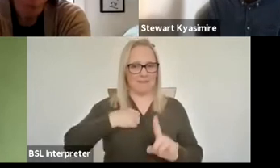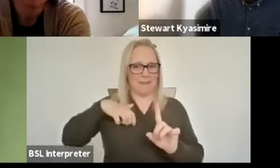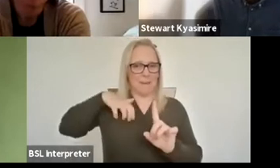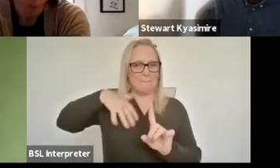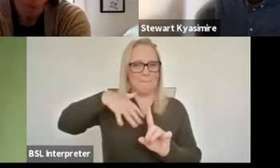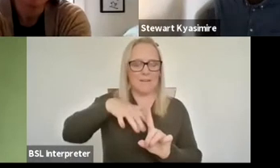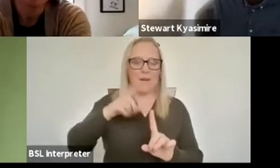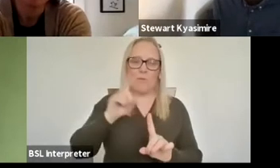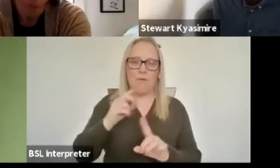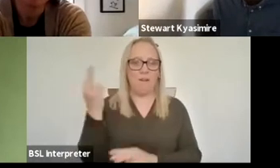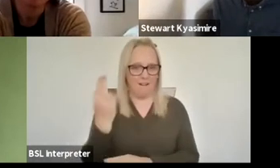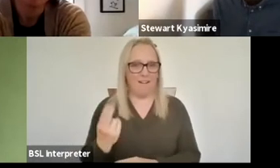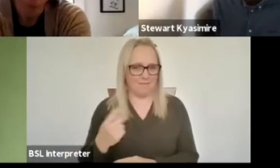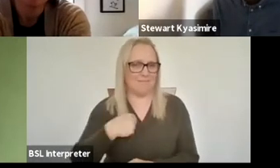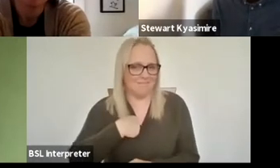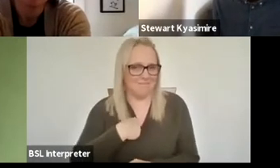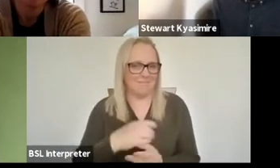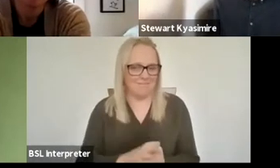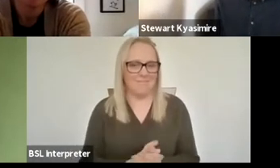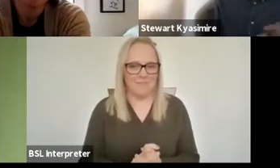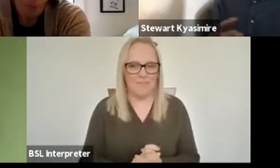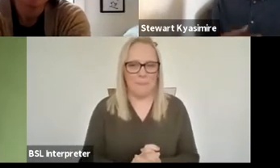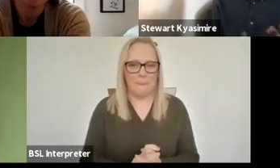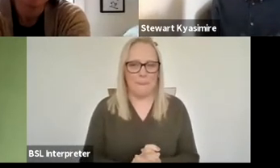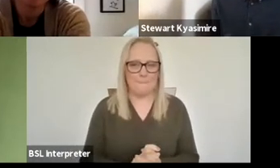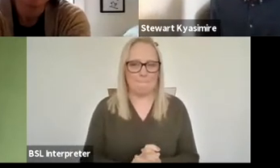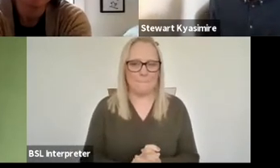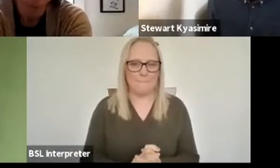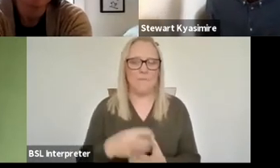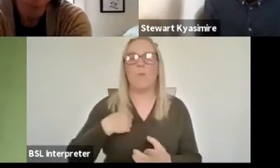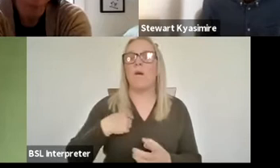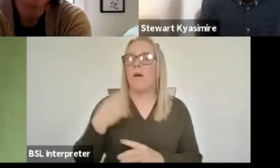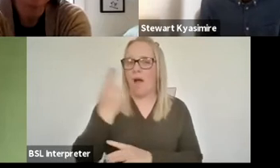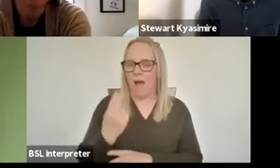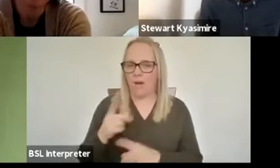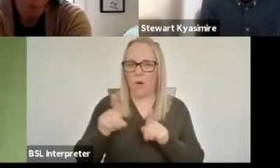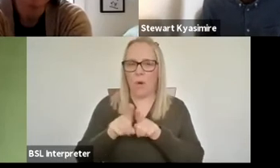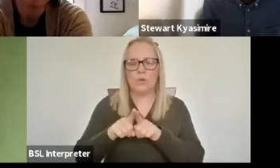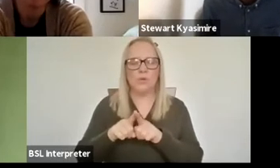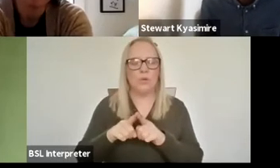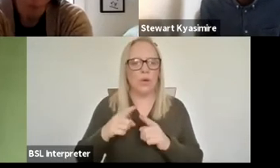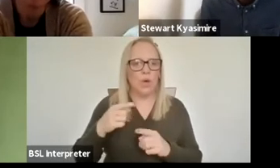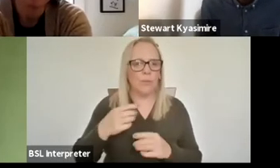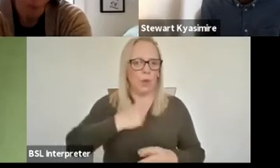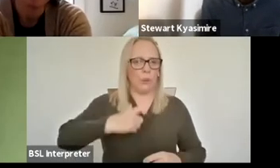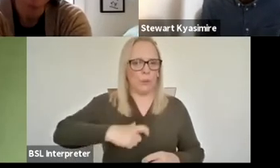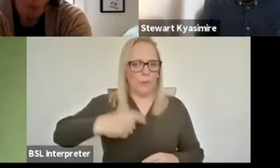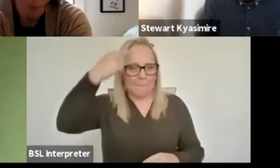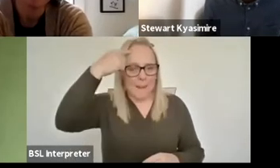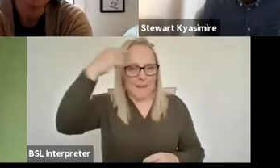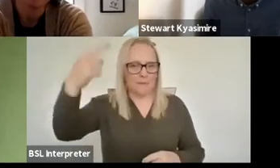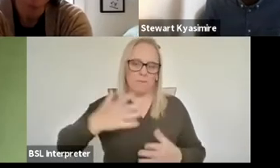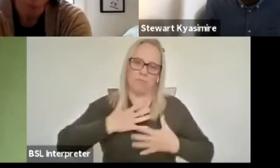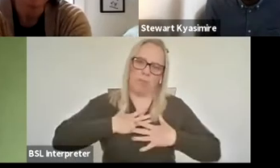art I have art and human mind I have a love for the human mind so naturally that's how I